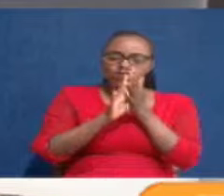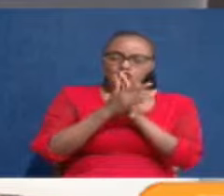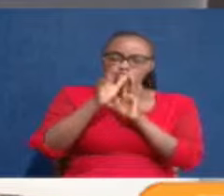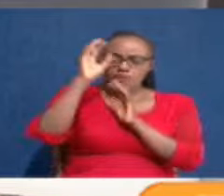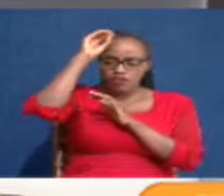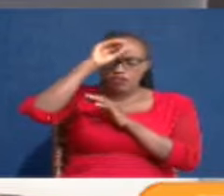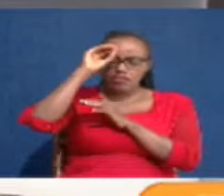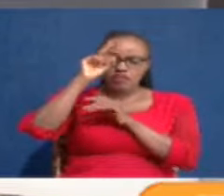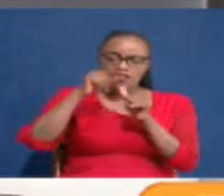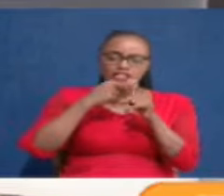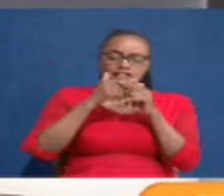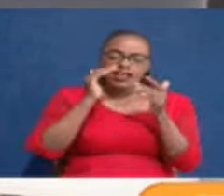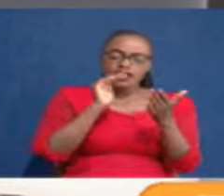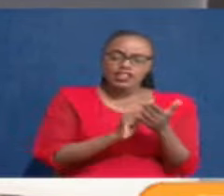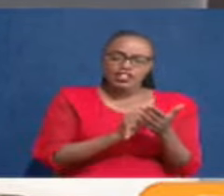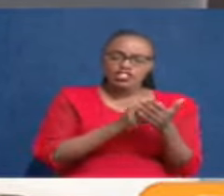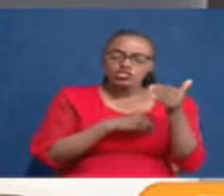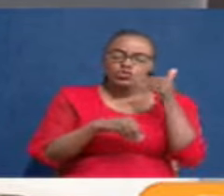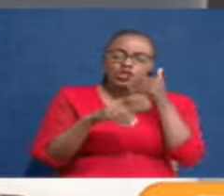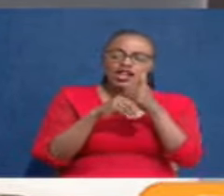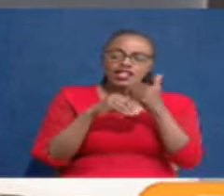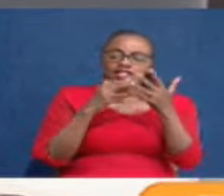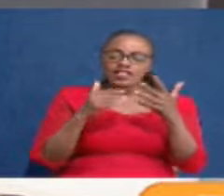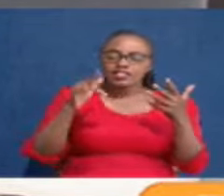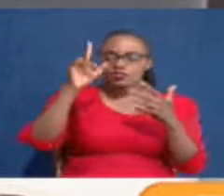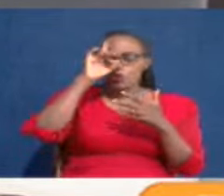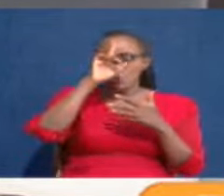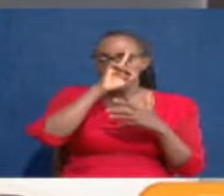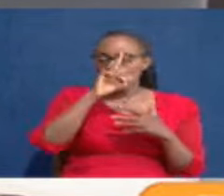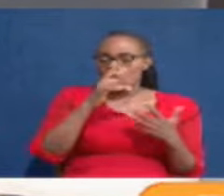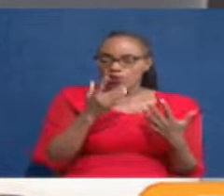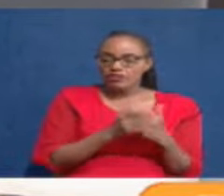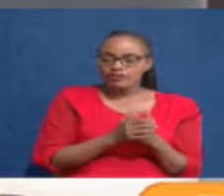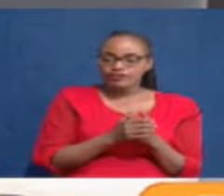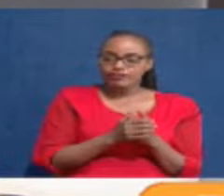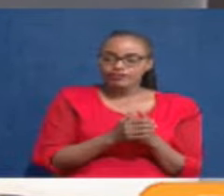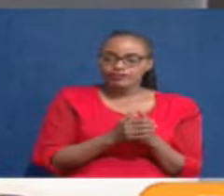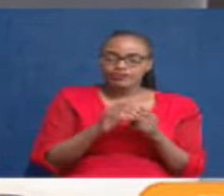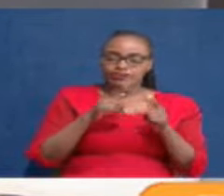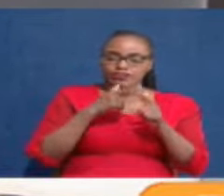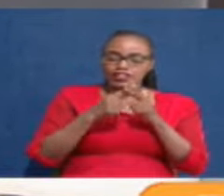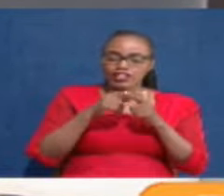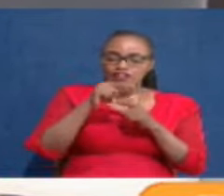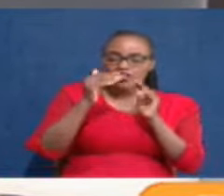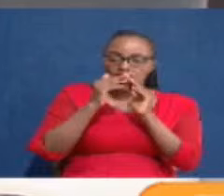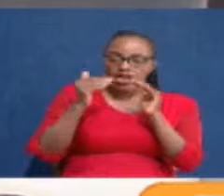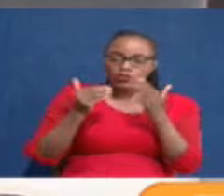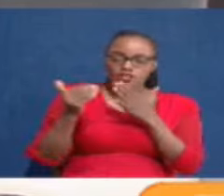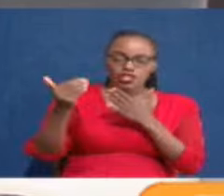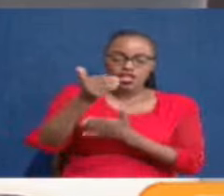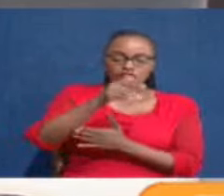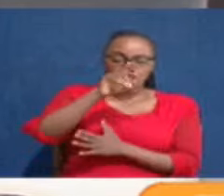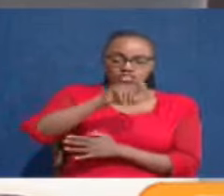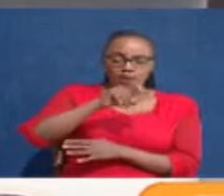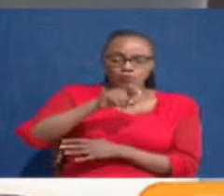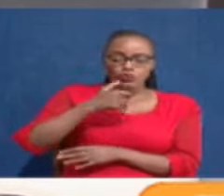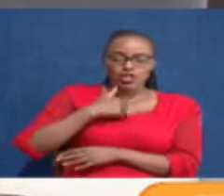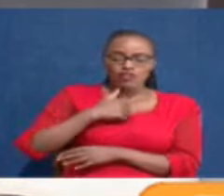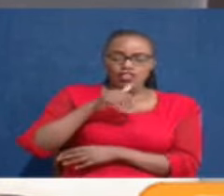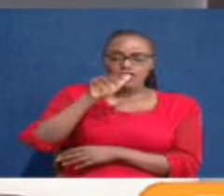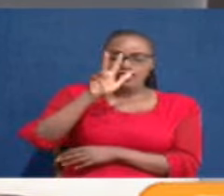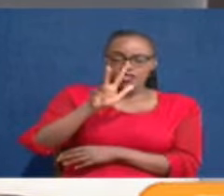then you go, and then you add things... I'll give you an example. So, initially, the housing level was supposed to be 3%